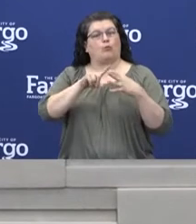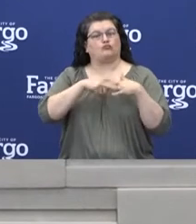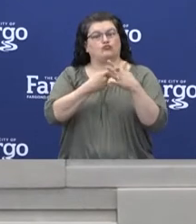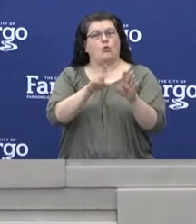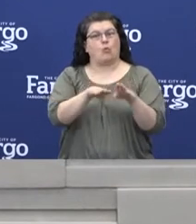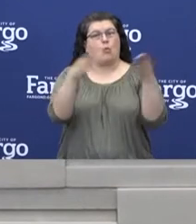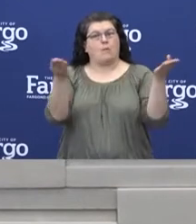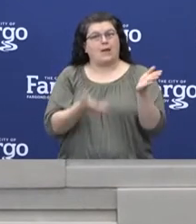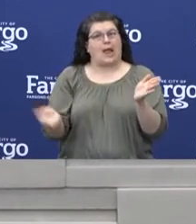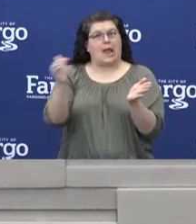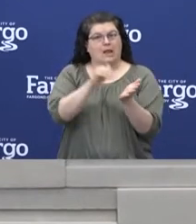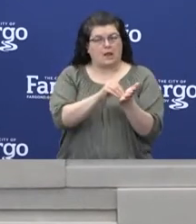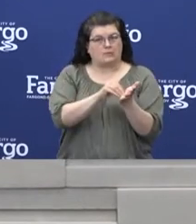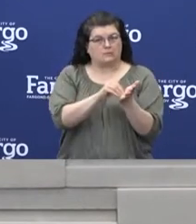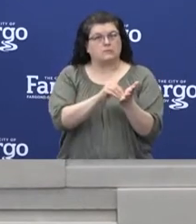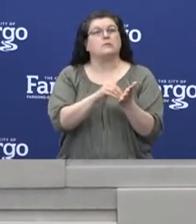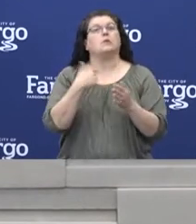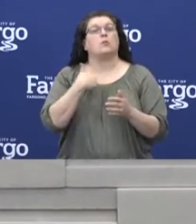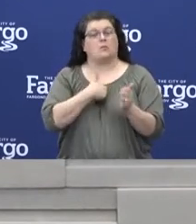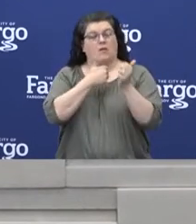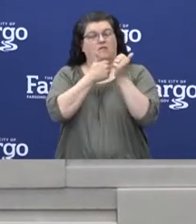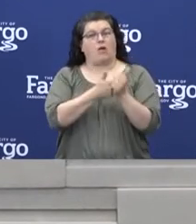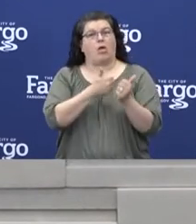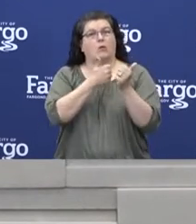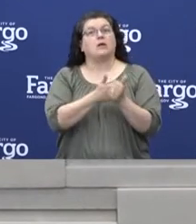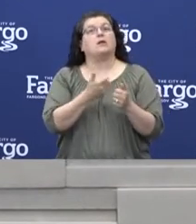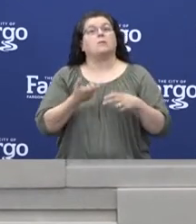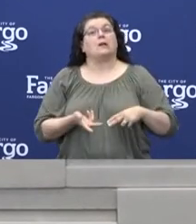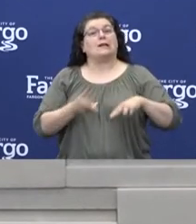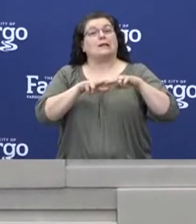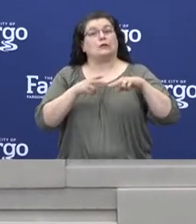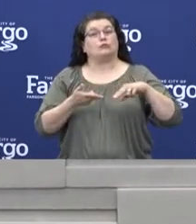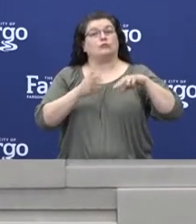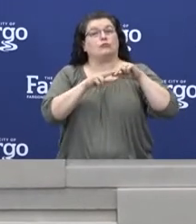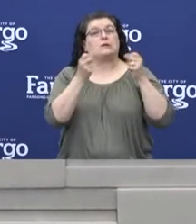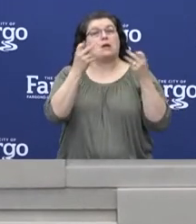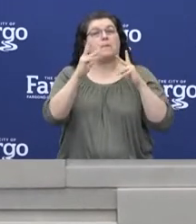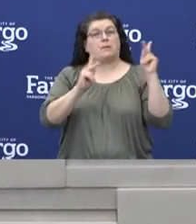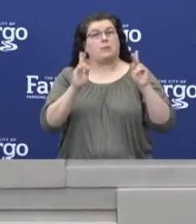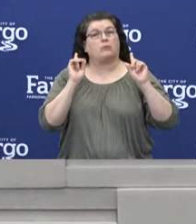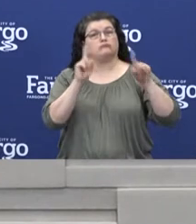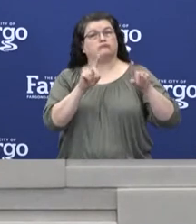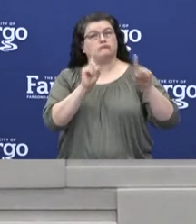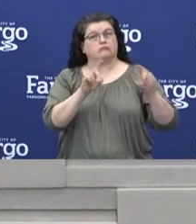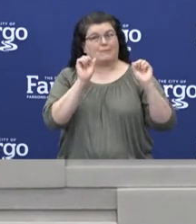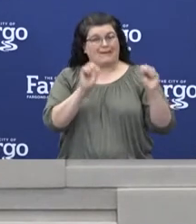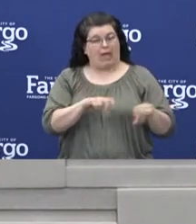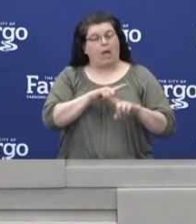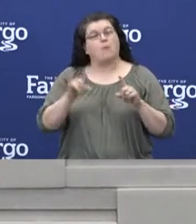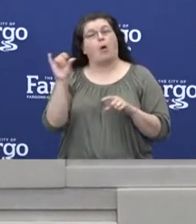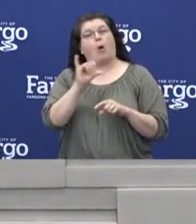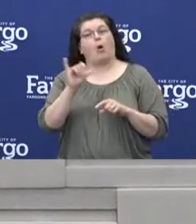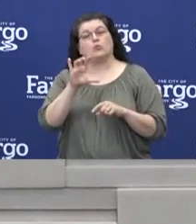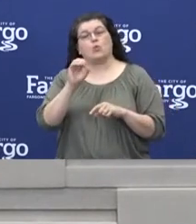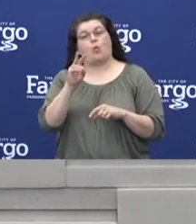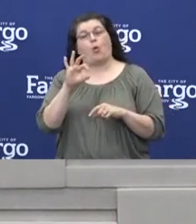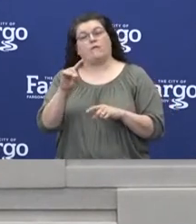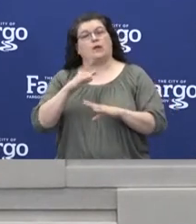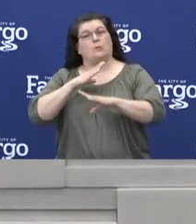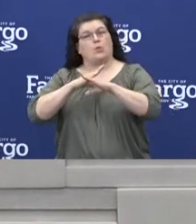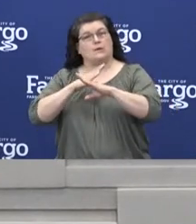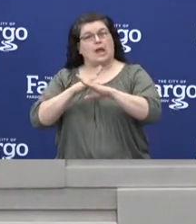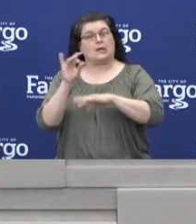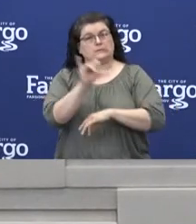We have found an increase for passing and increased opening up business. It's also hard to be COVID protective and that has been quite of the